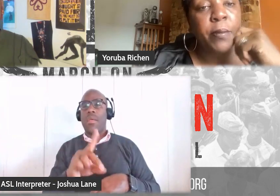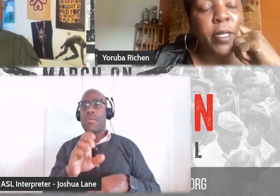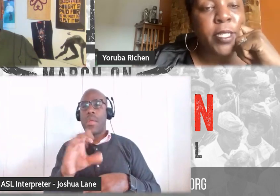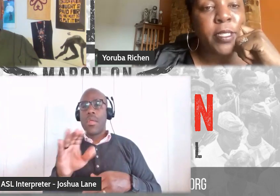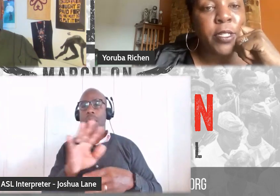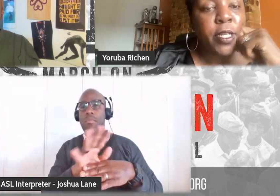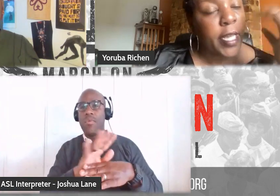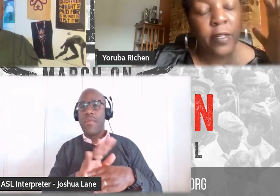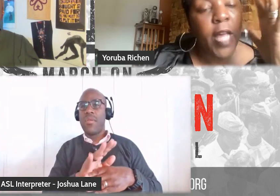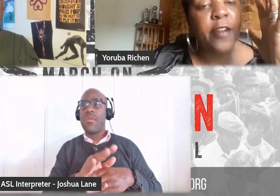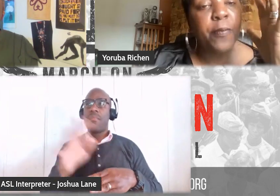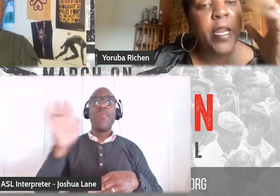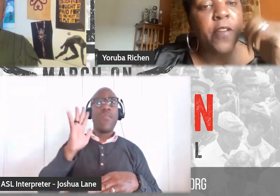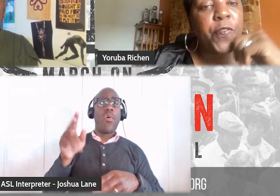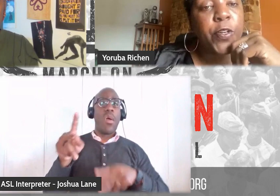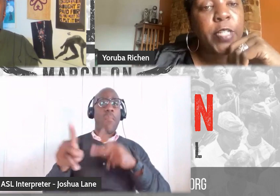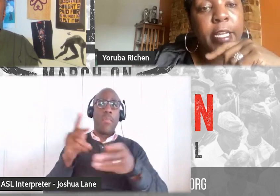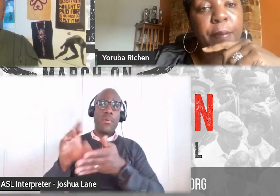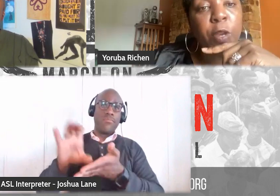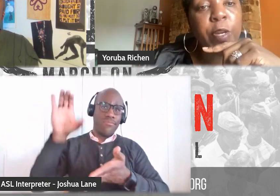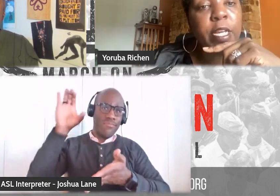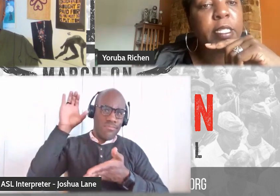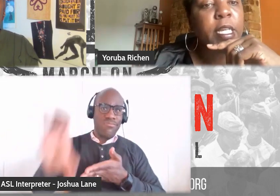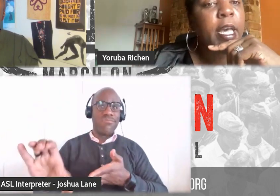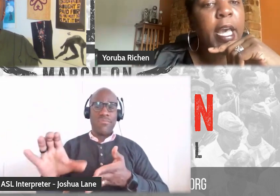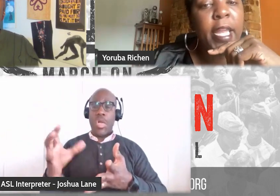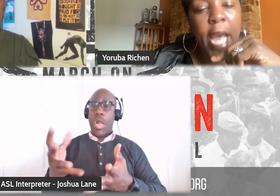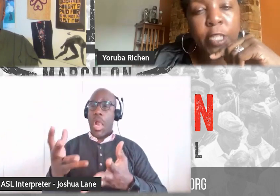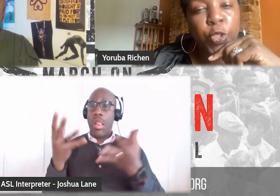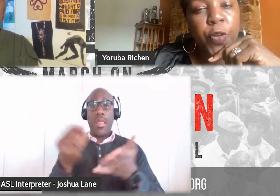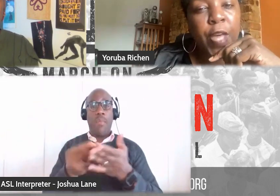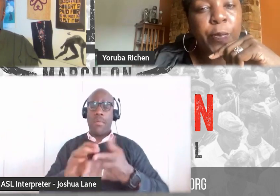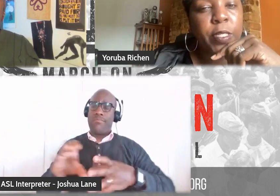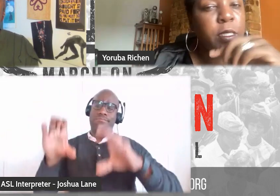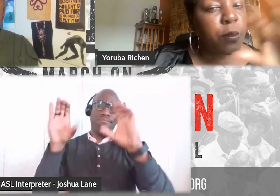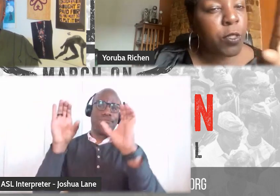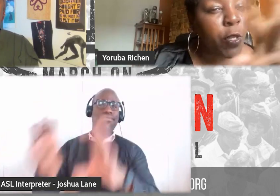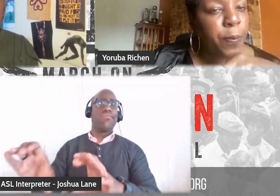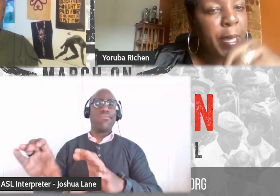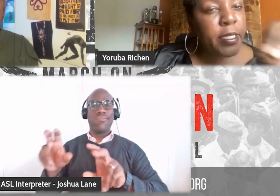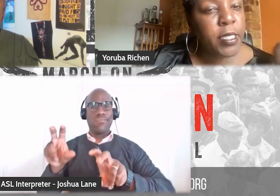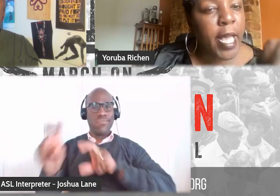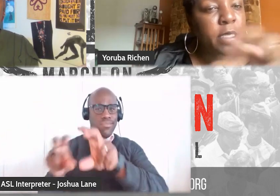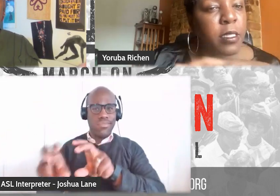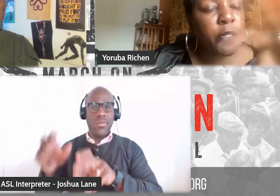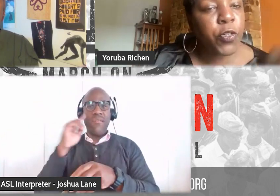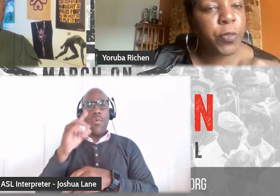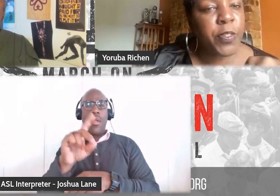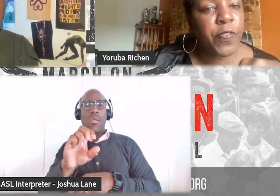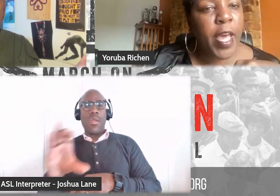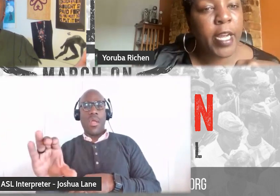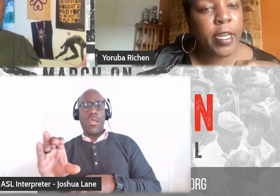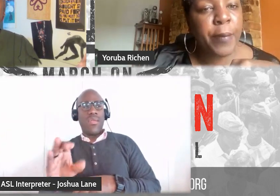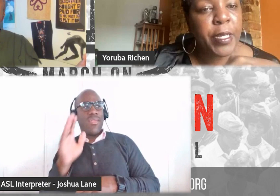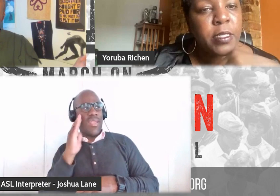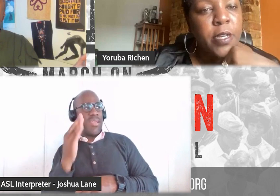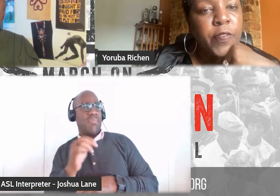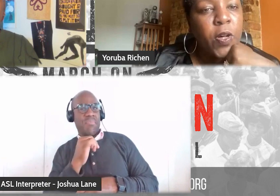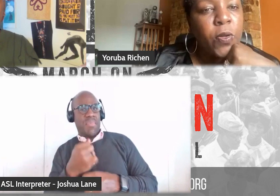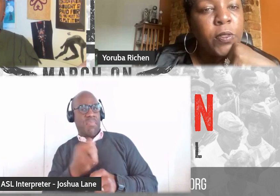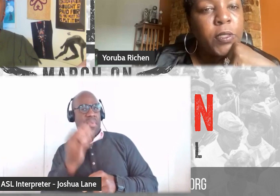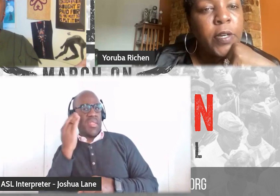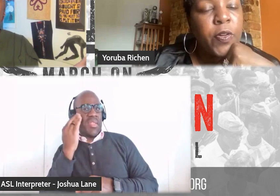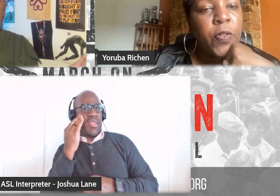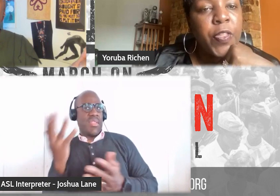really a gazillion, like, a lot of money for documentaries and not sure that was, you know, made sense in terms of the economics